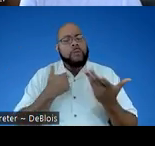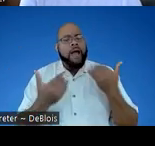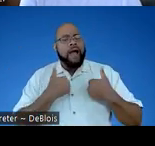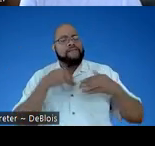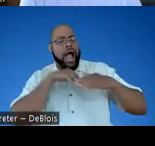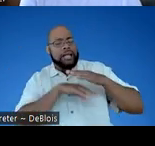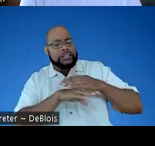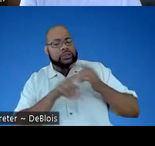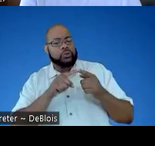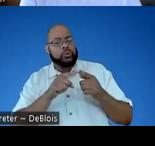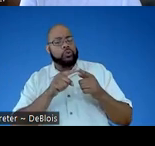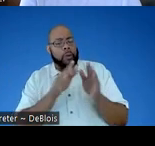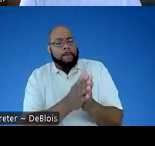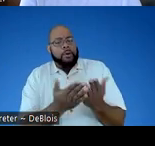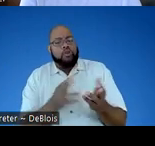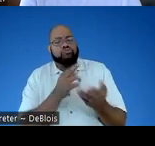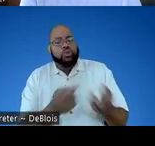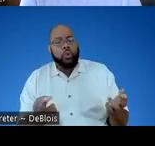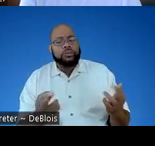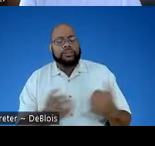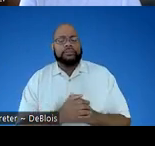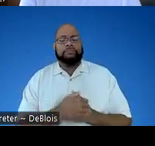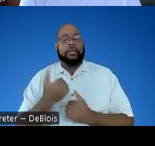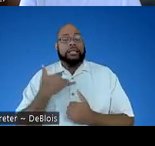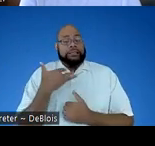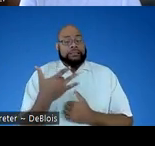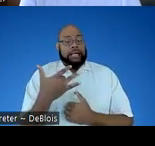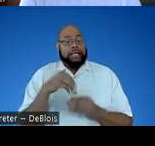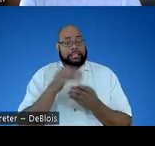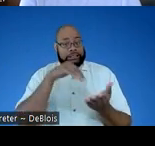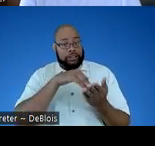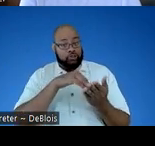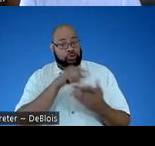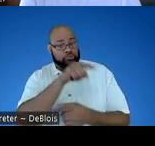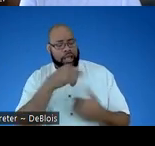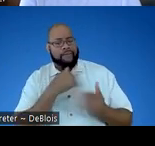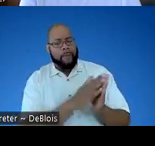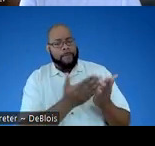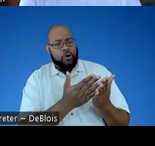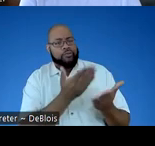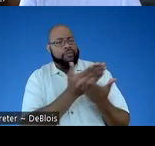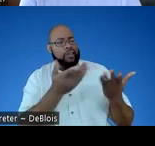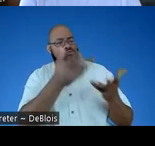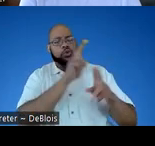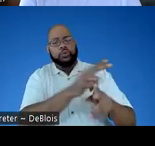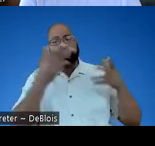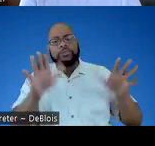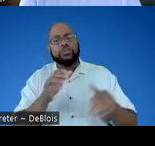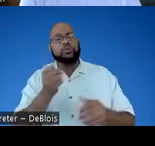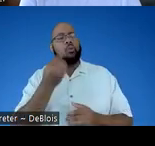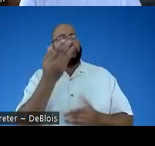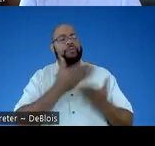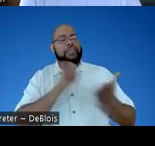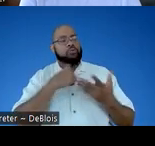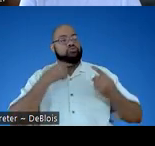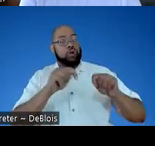access to storybook resources, right? We have usually in a center, there are books or things that you're using. And so one of the things